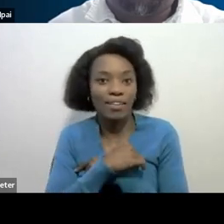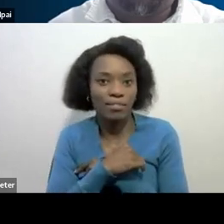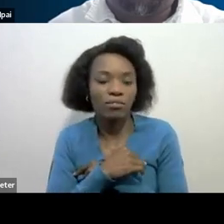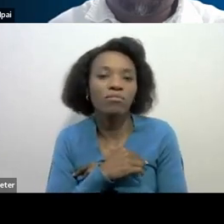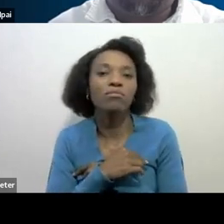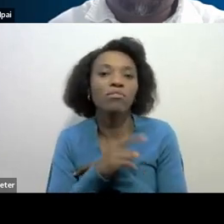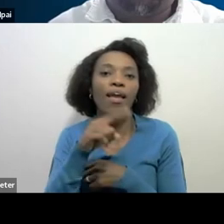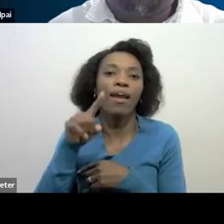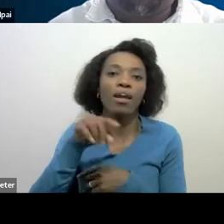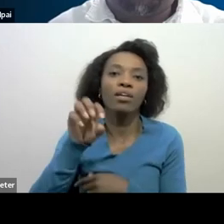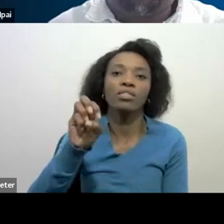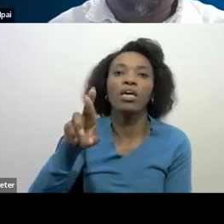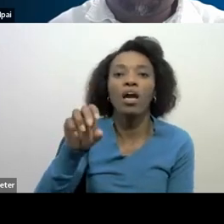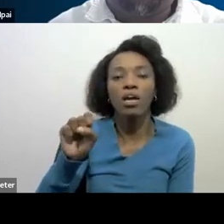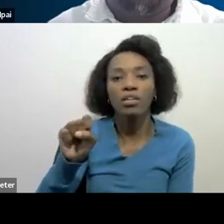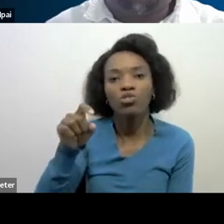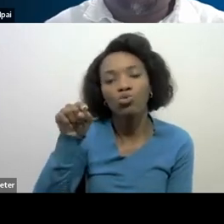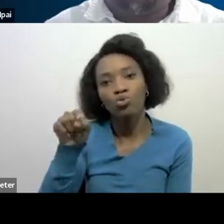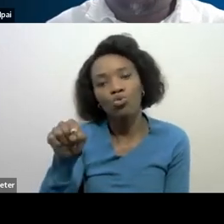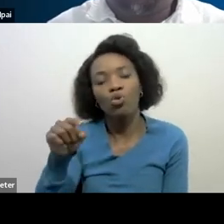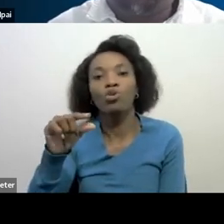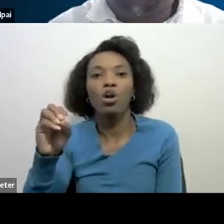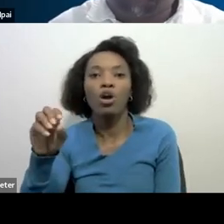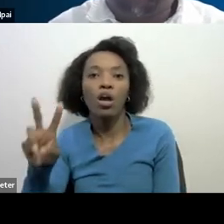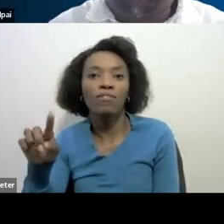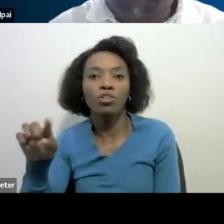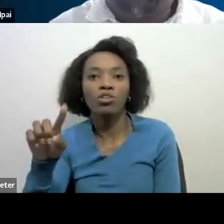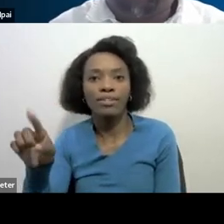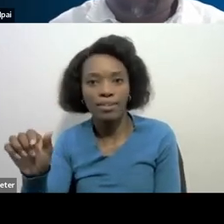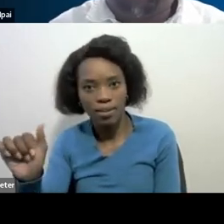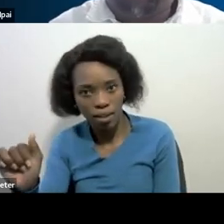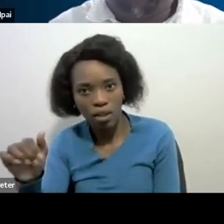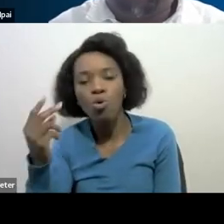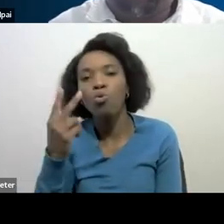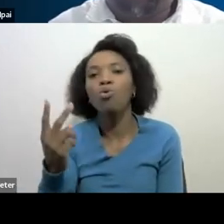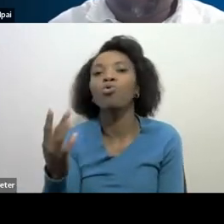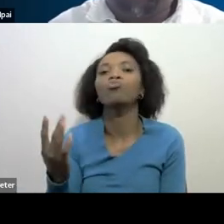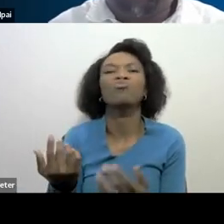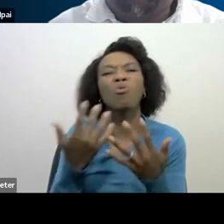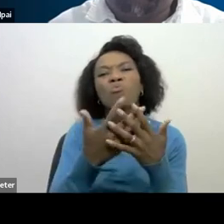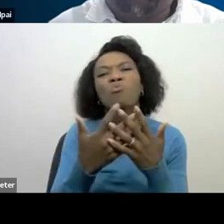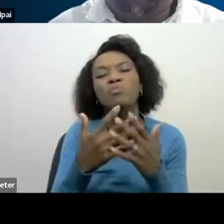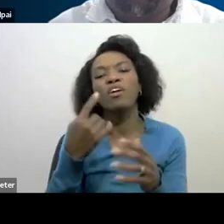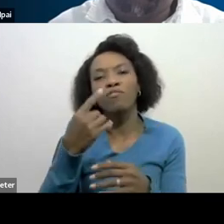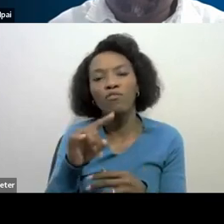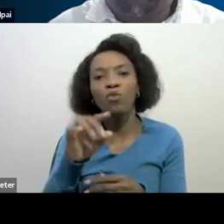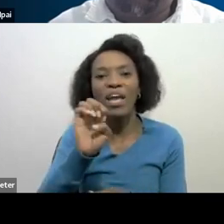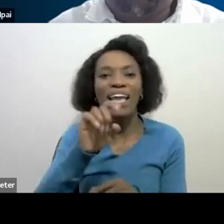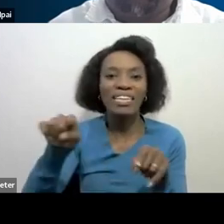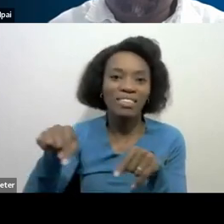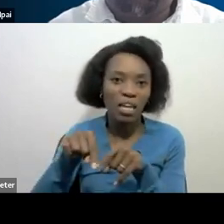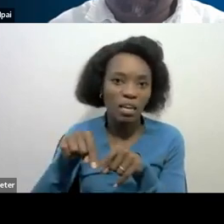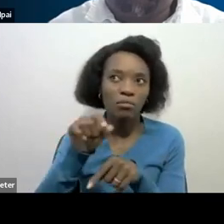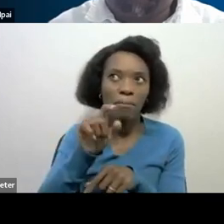.za please visit the website also where we have the estate style or the icon we can have more